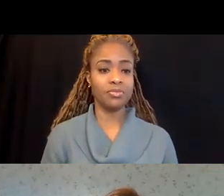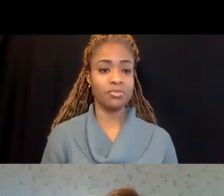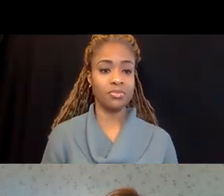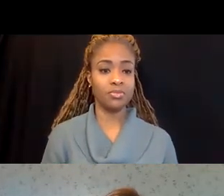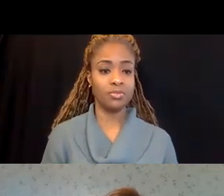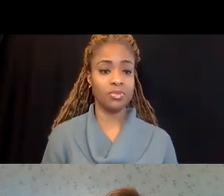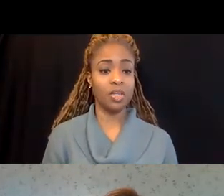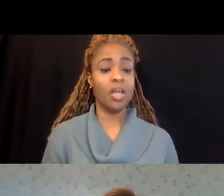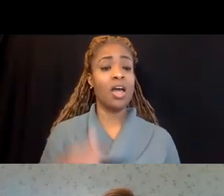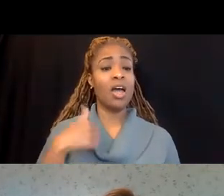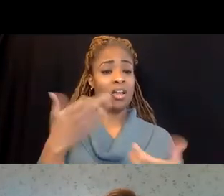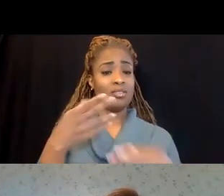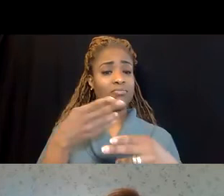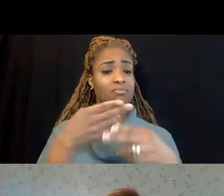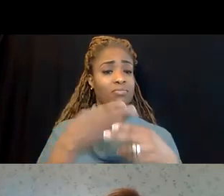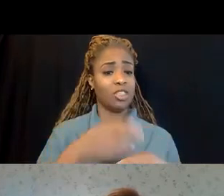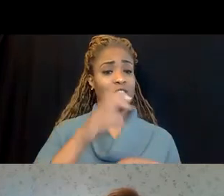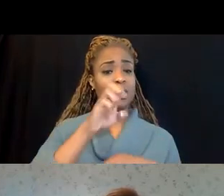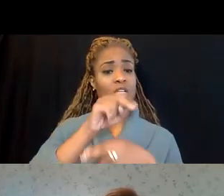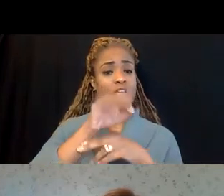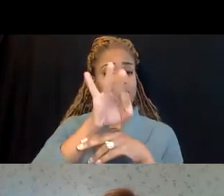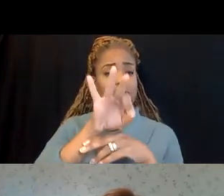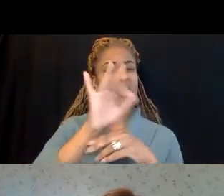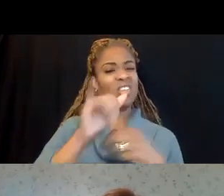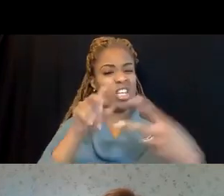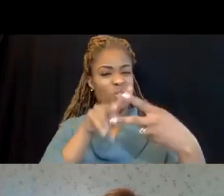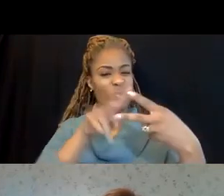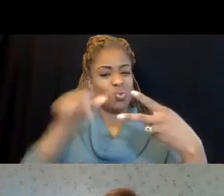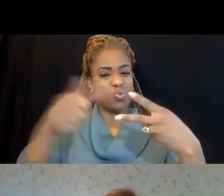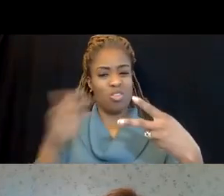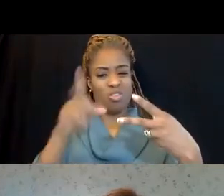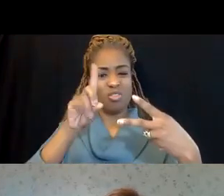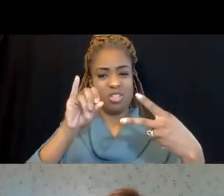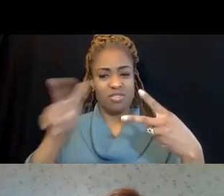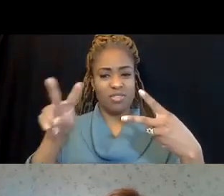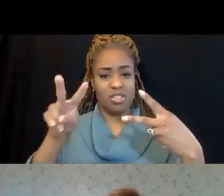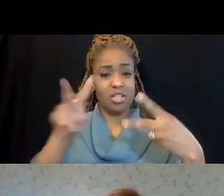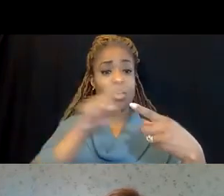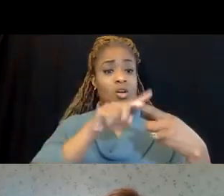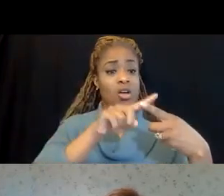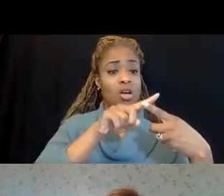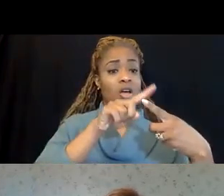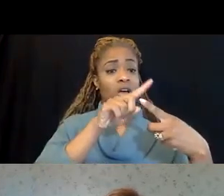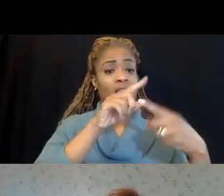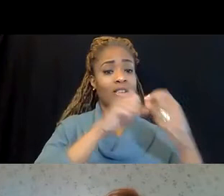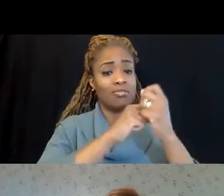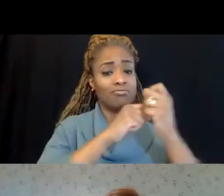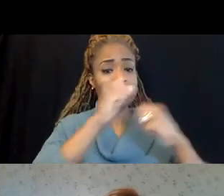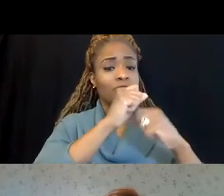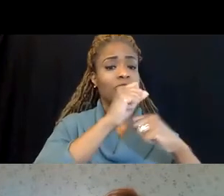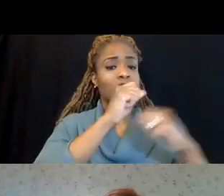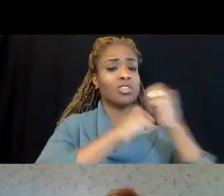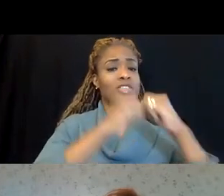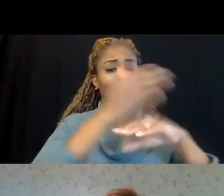So I mentioned the enforcement. Those are two of our other divisions. One is the construction and one's general